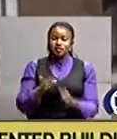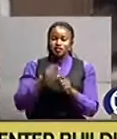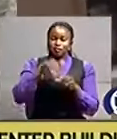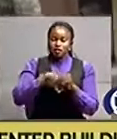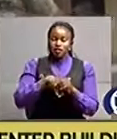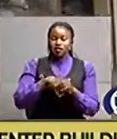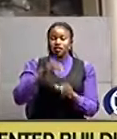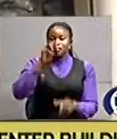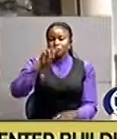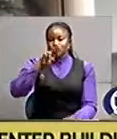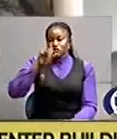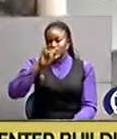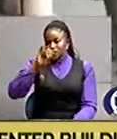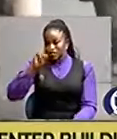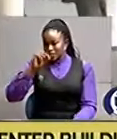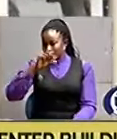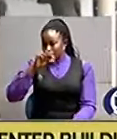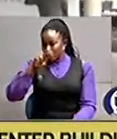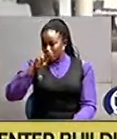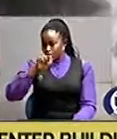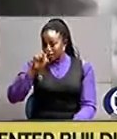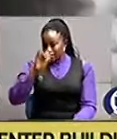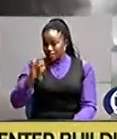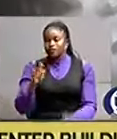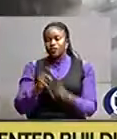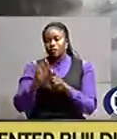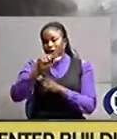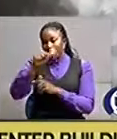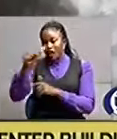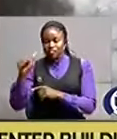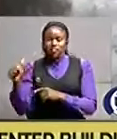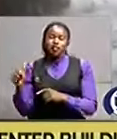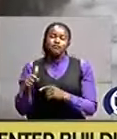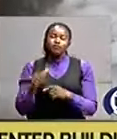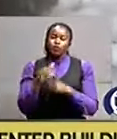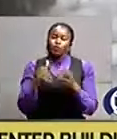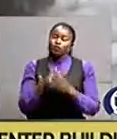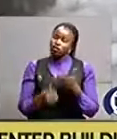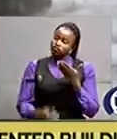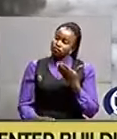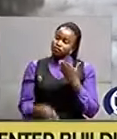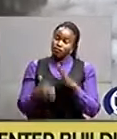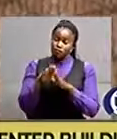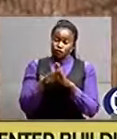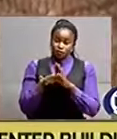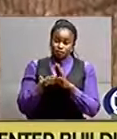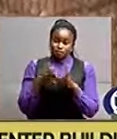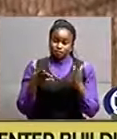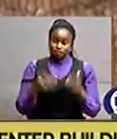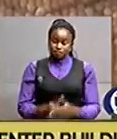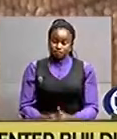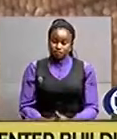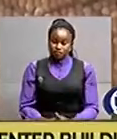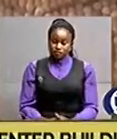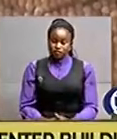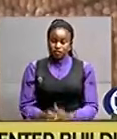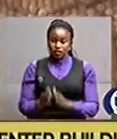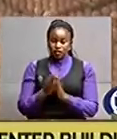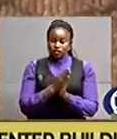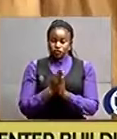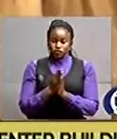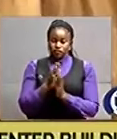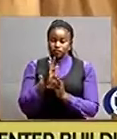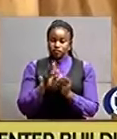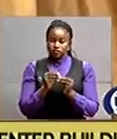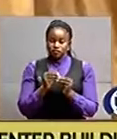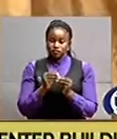ambrose musinguzi and a brigadier mohanguzi among others attended the function john burns sentam